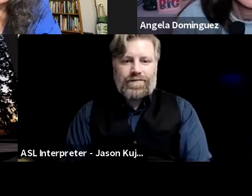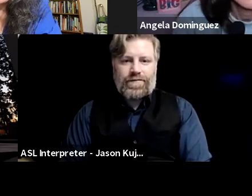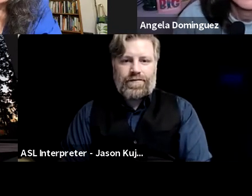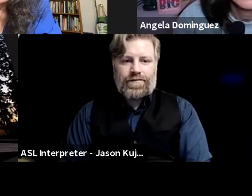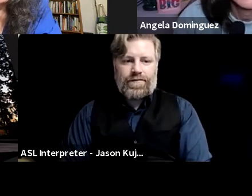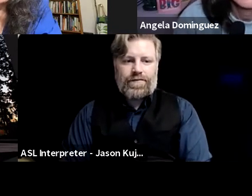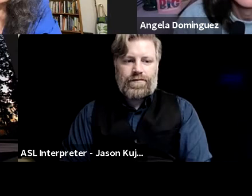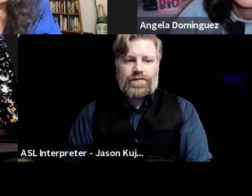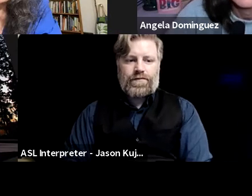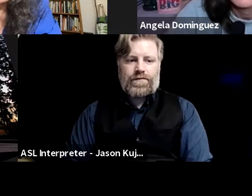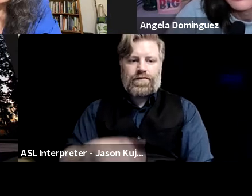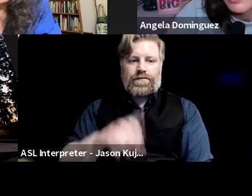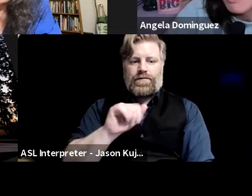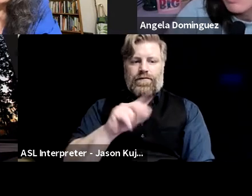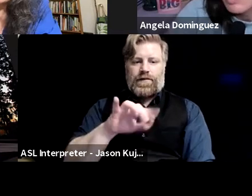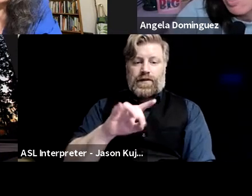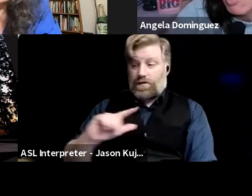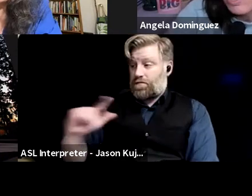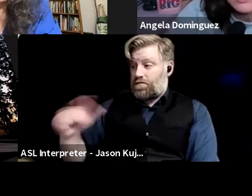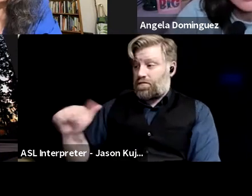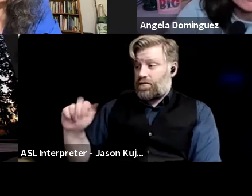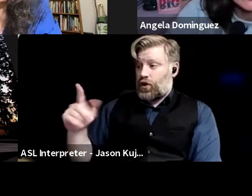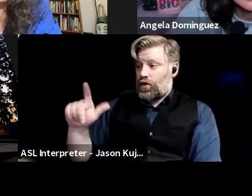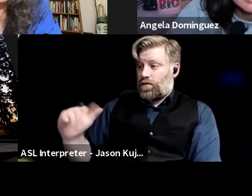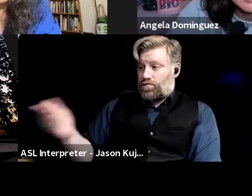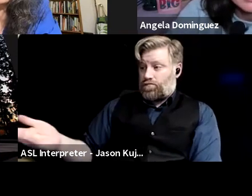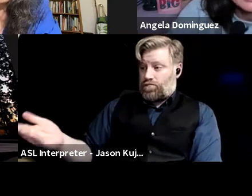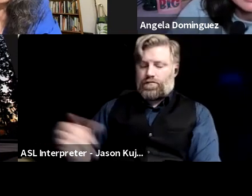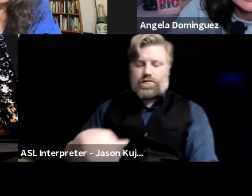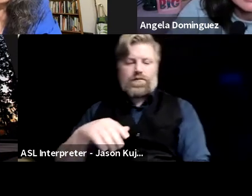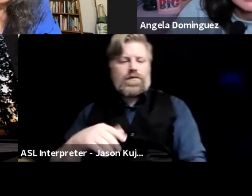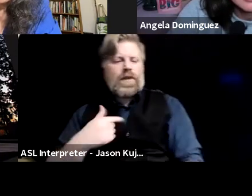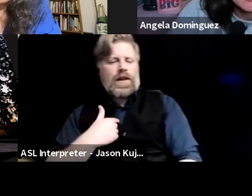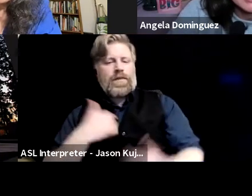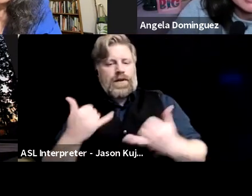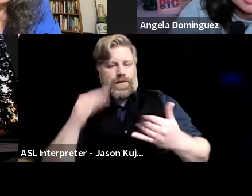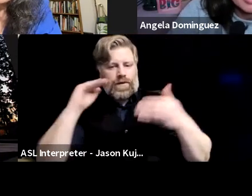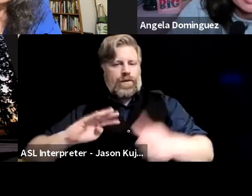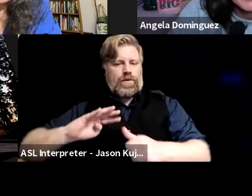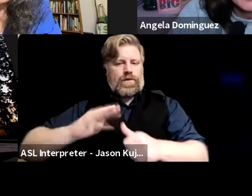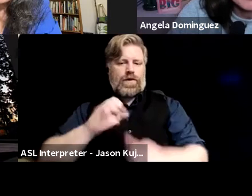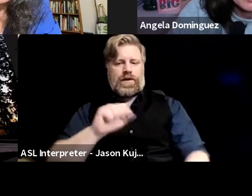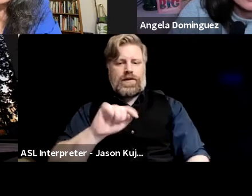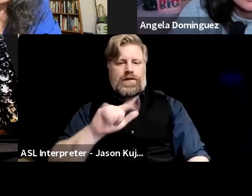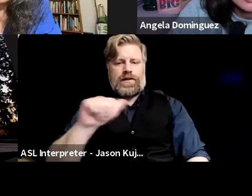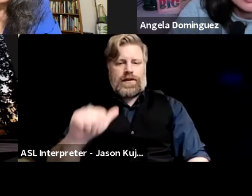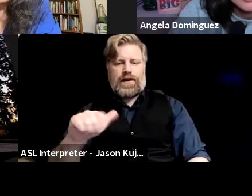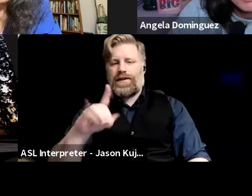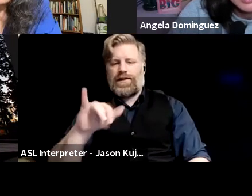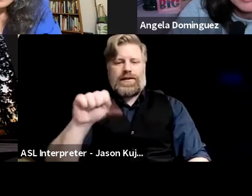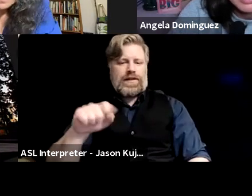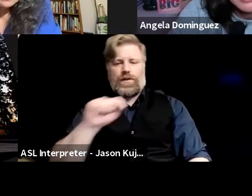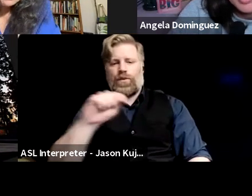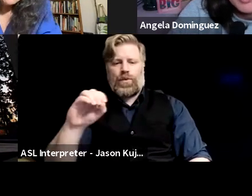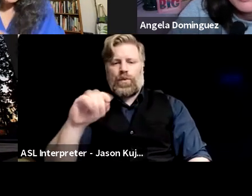Angela, what do you have coming up? Um, so I'm working on the fourth Stella Stella Diaz to the rescue that comes out March, uh,